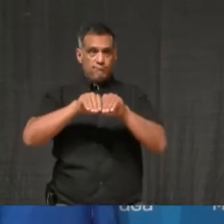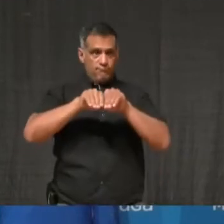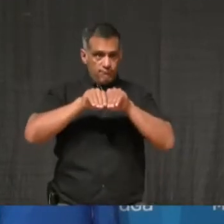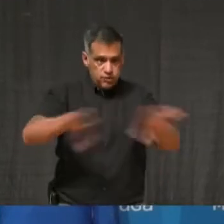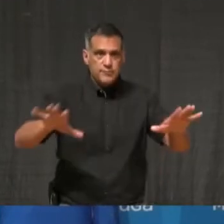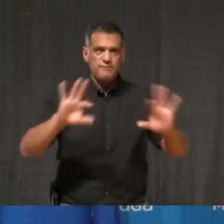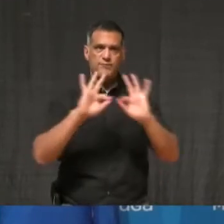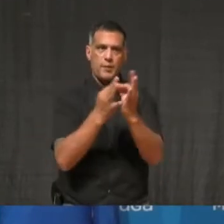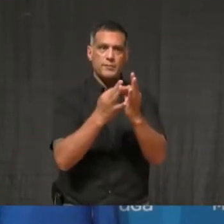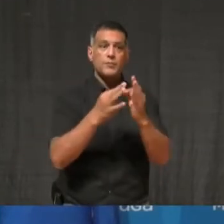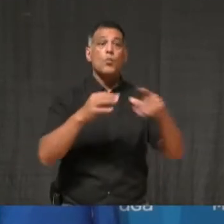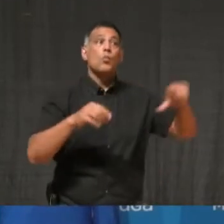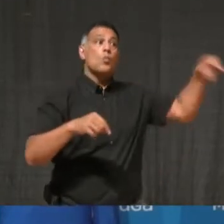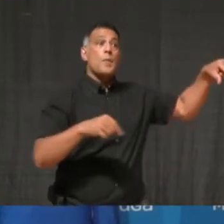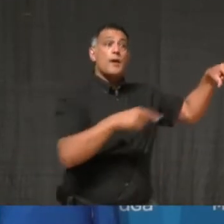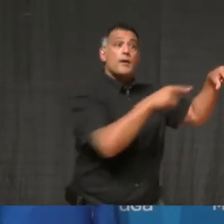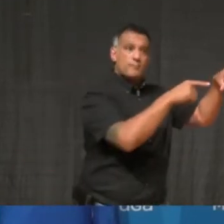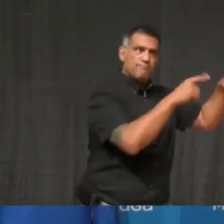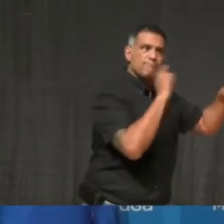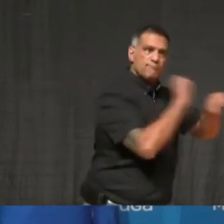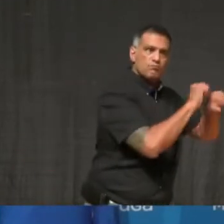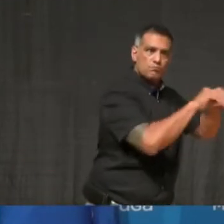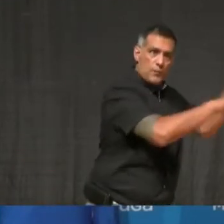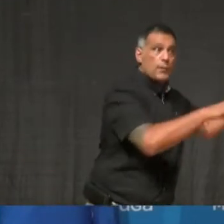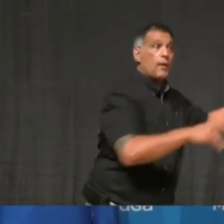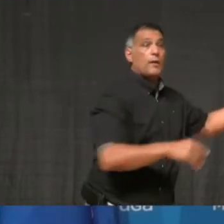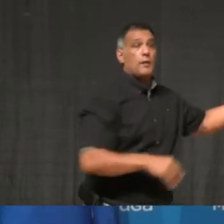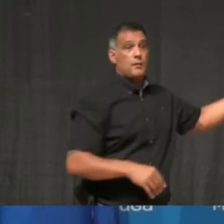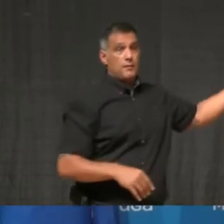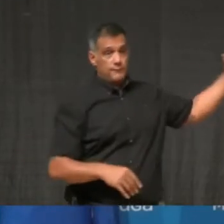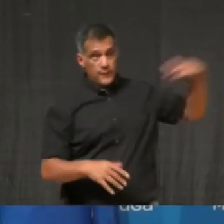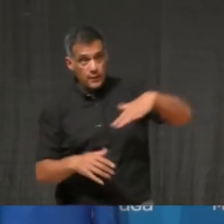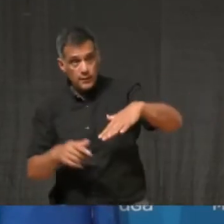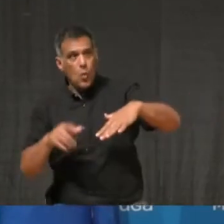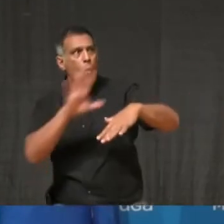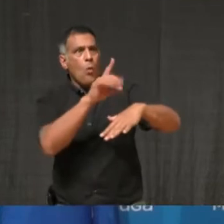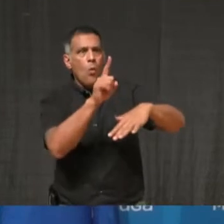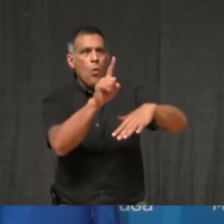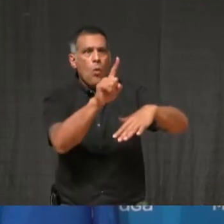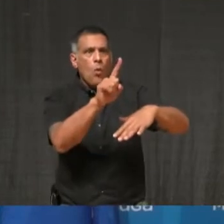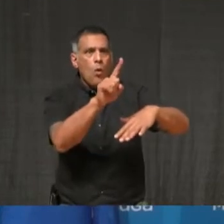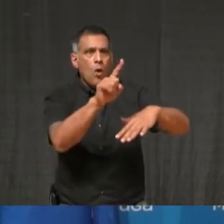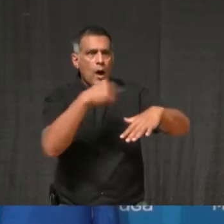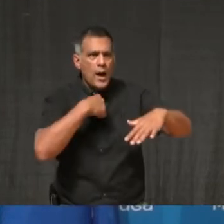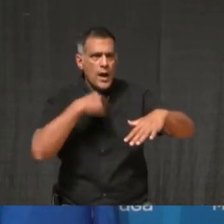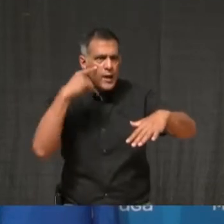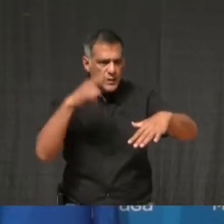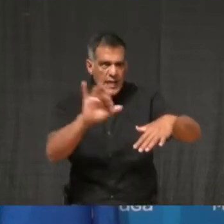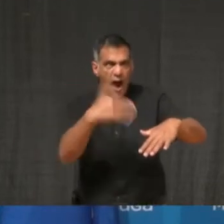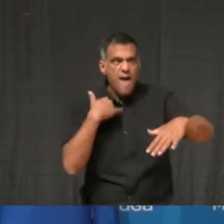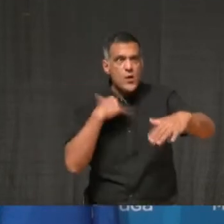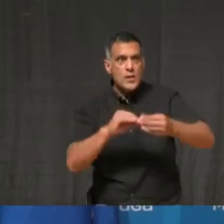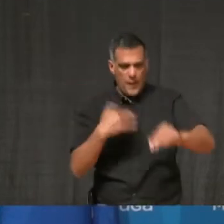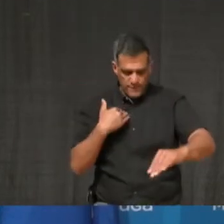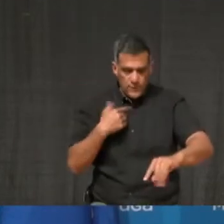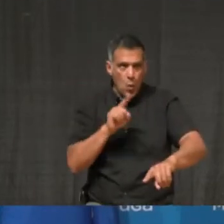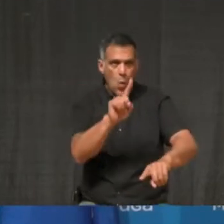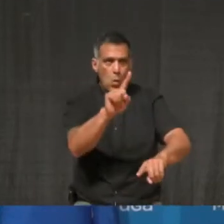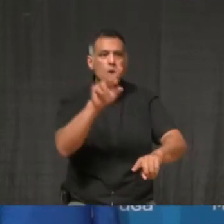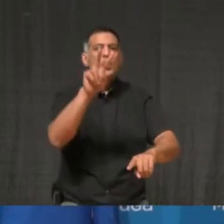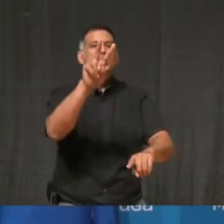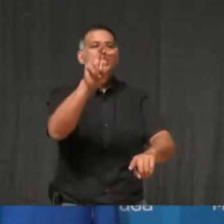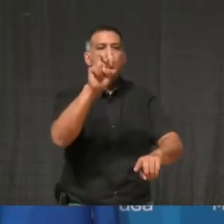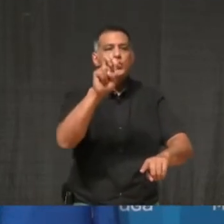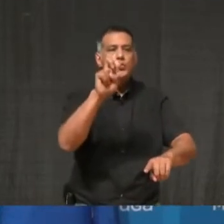on the virus in Peel Region and also, oh, wait a minute, I think I do have them. And then also in Vaughan there was a party that